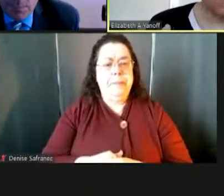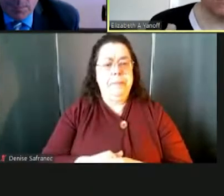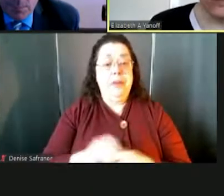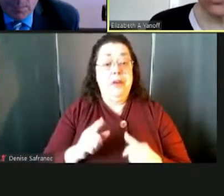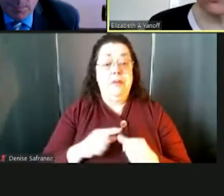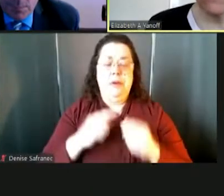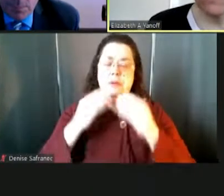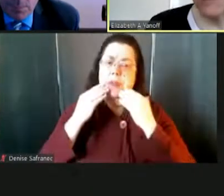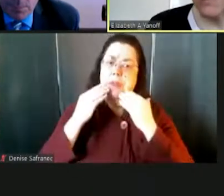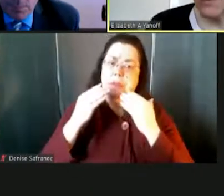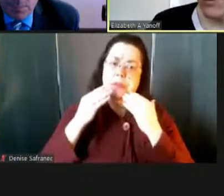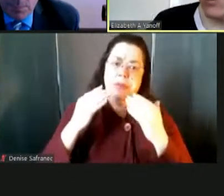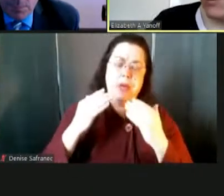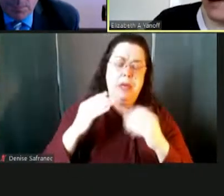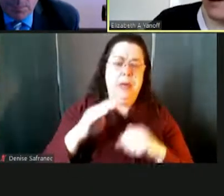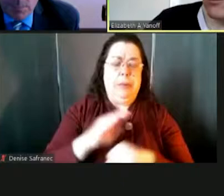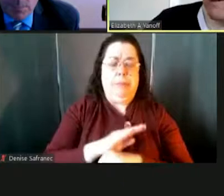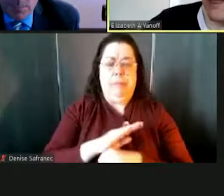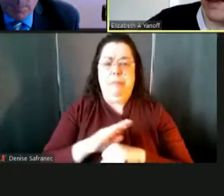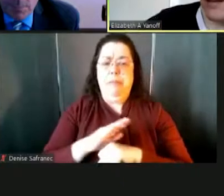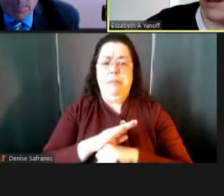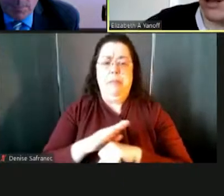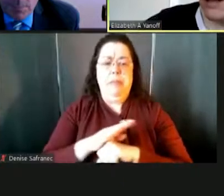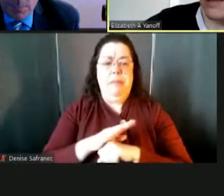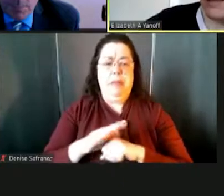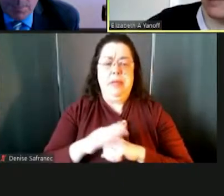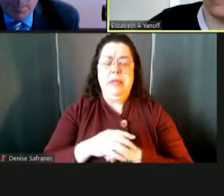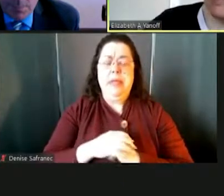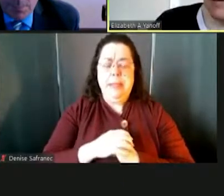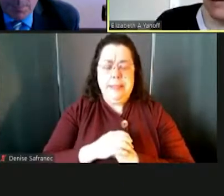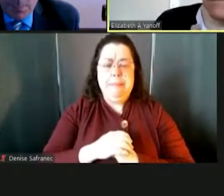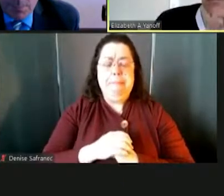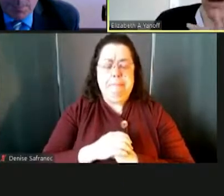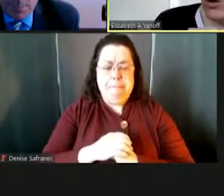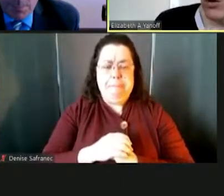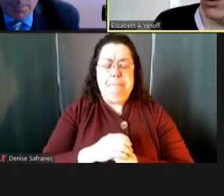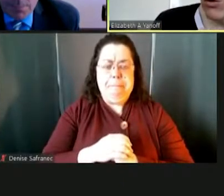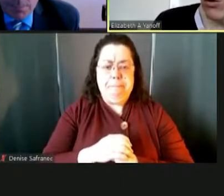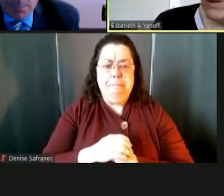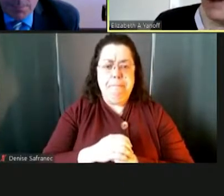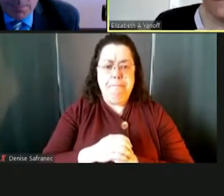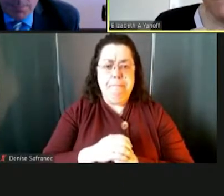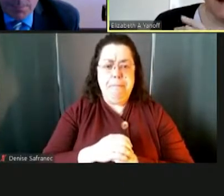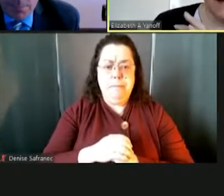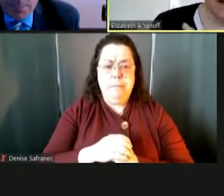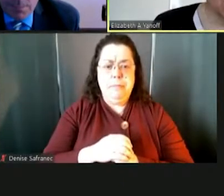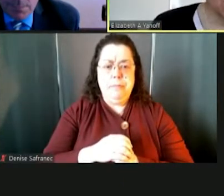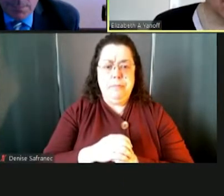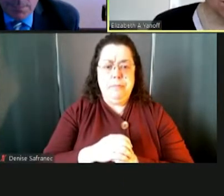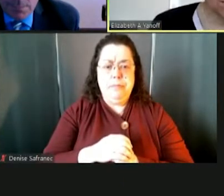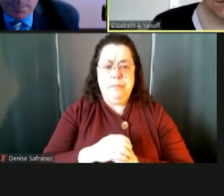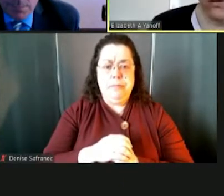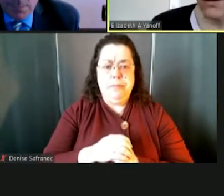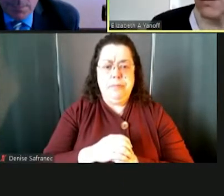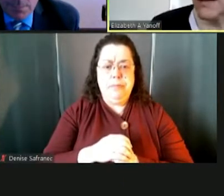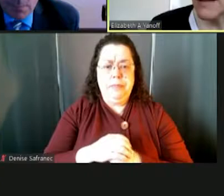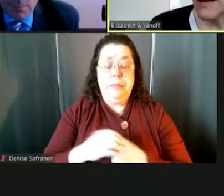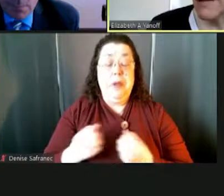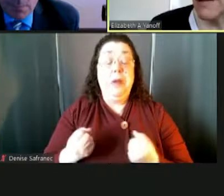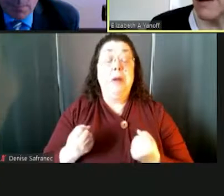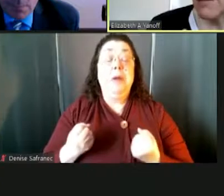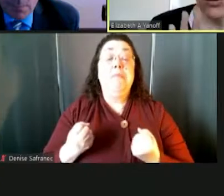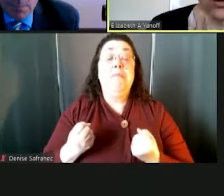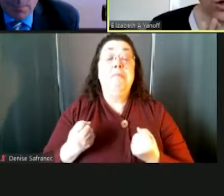thank you. We know you're very busy people. So thank you. But my last question is, um, we have many educators who are